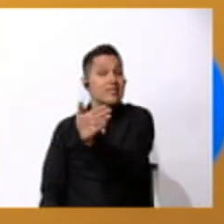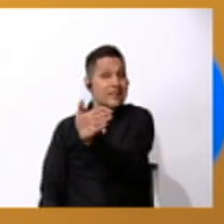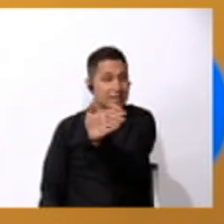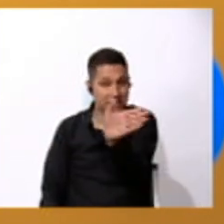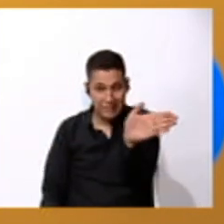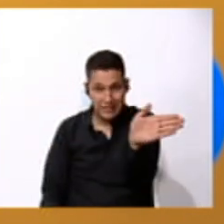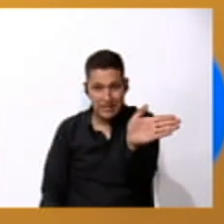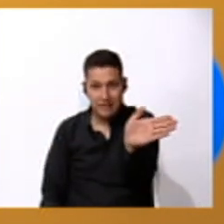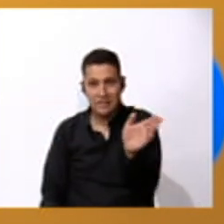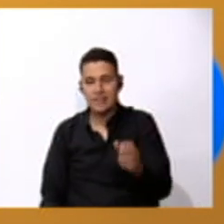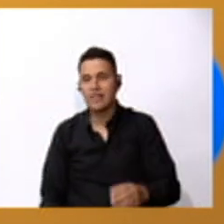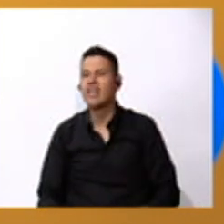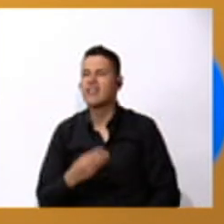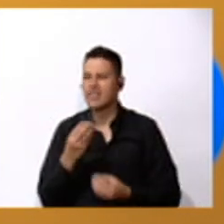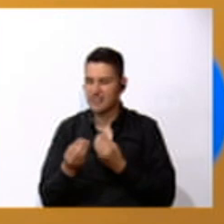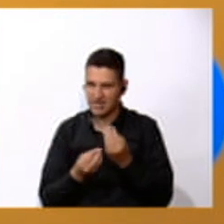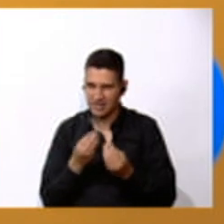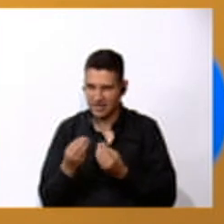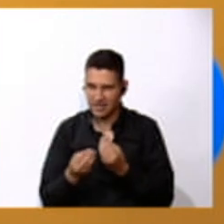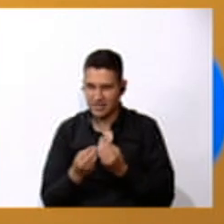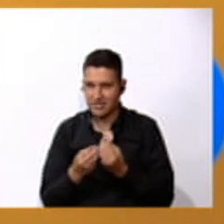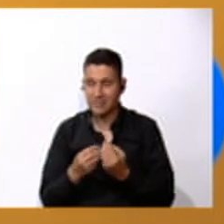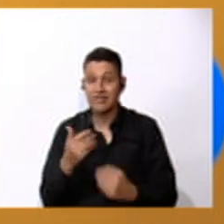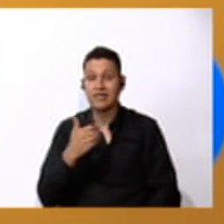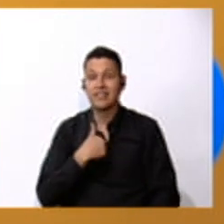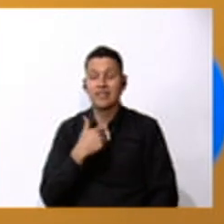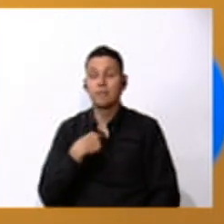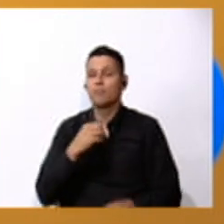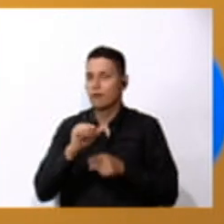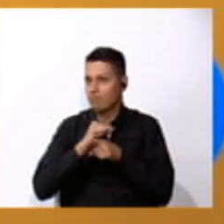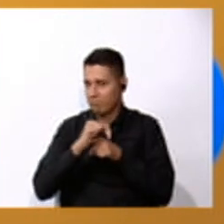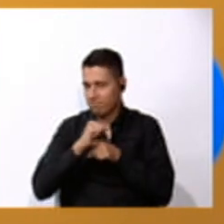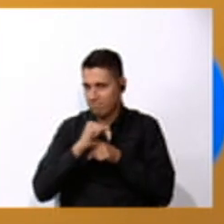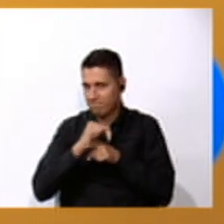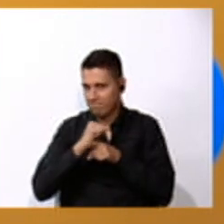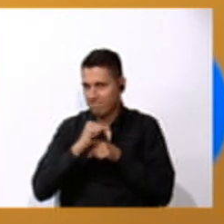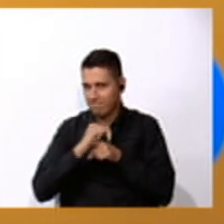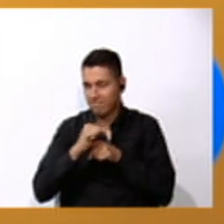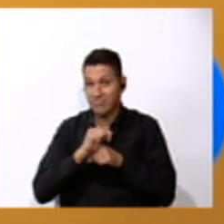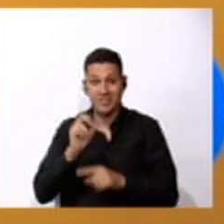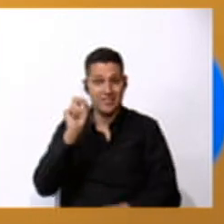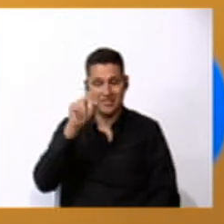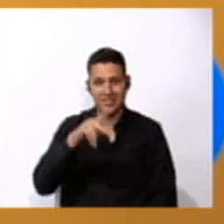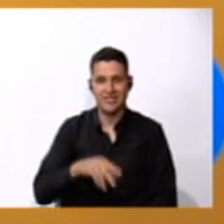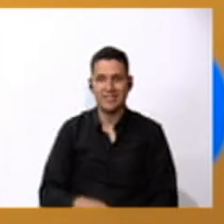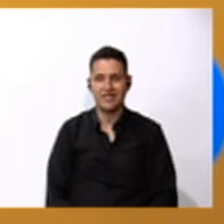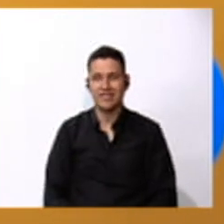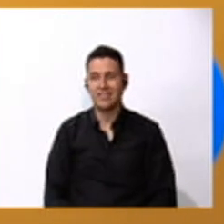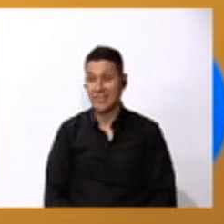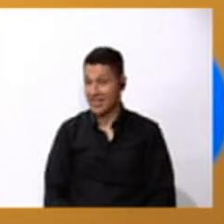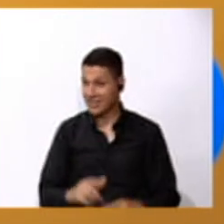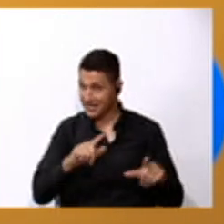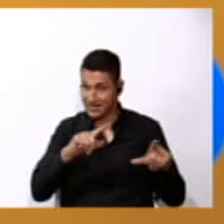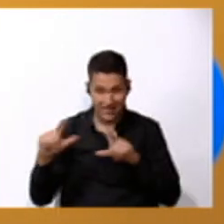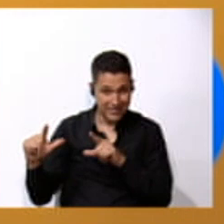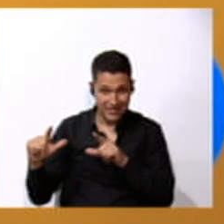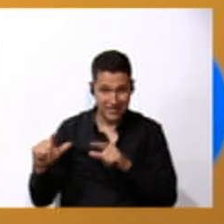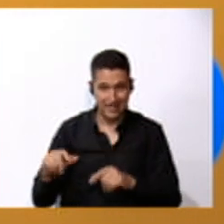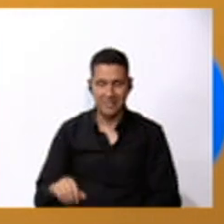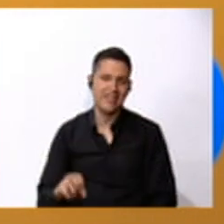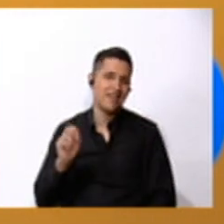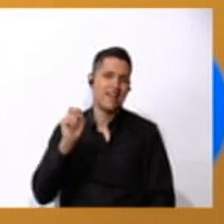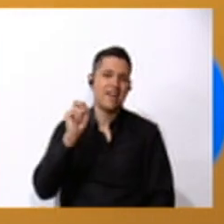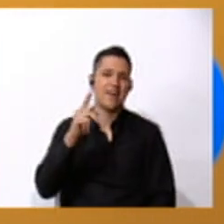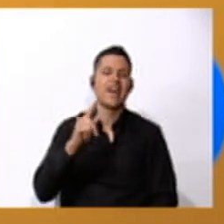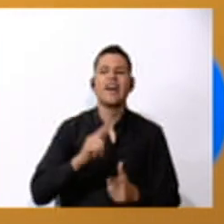We are going to have an exercise, practice, okay? Really? Okay, so